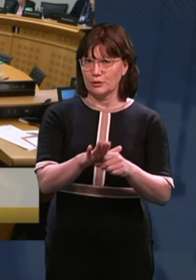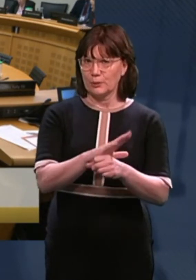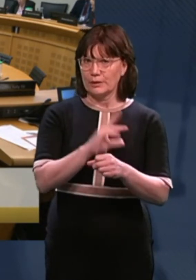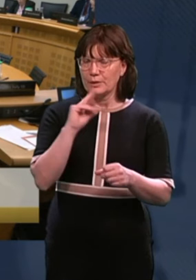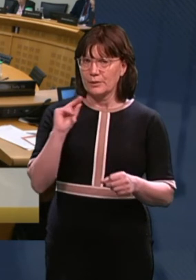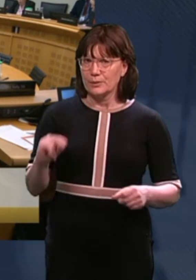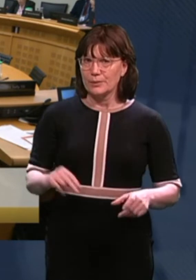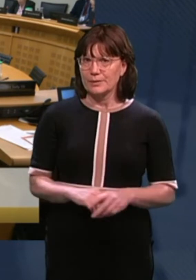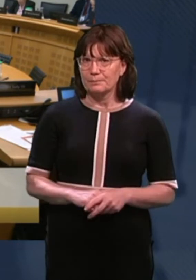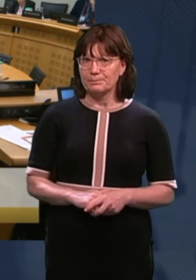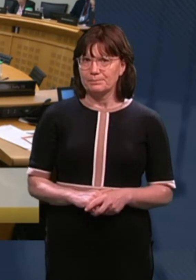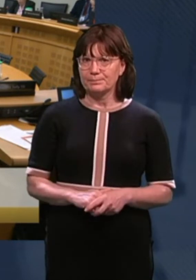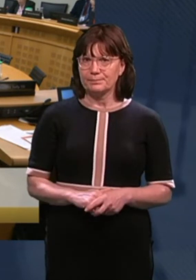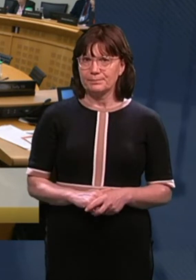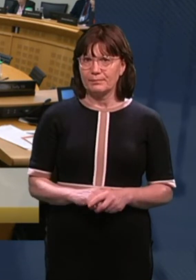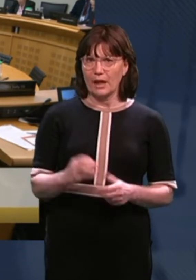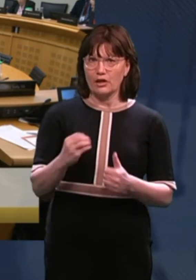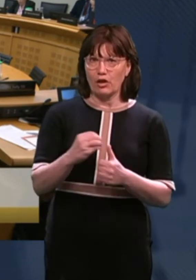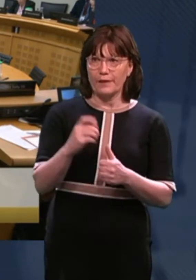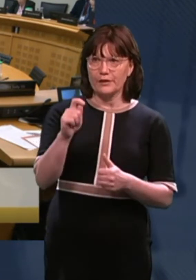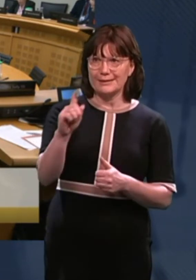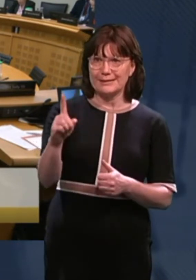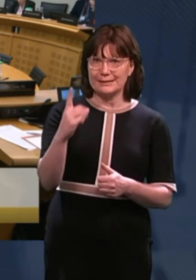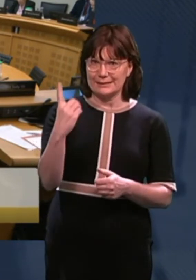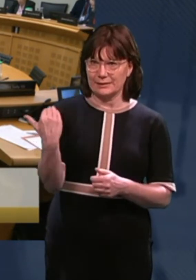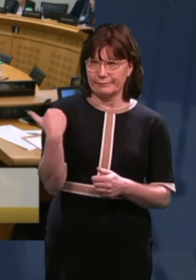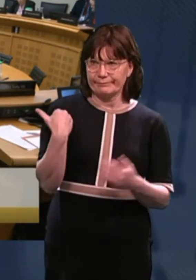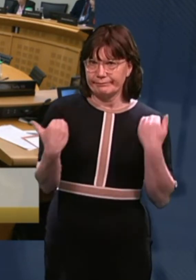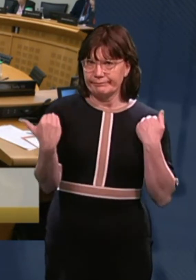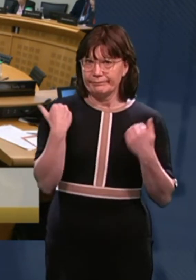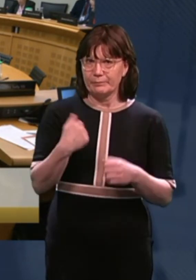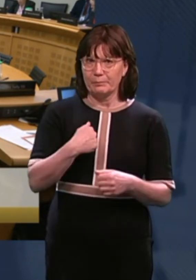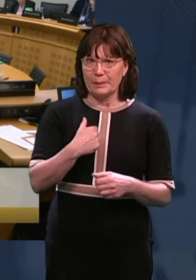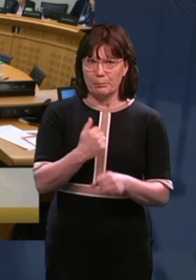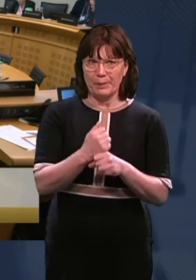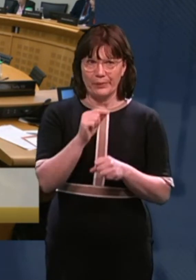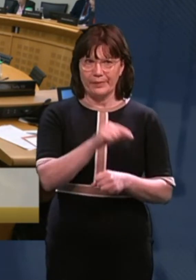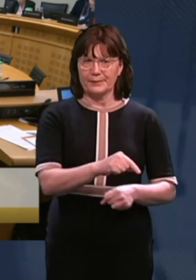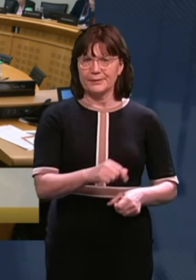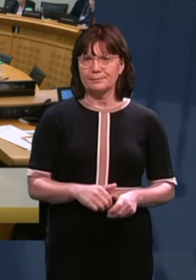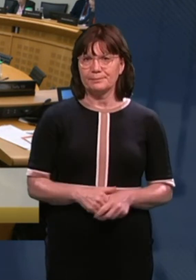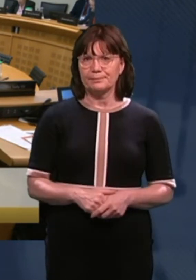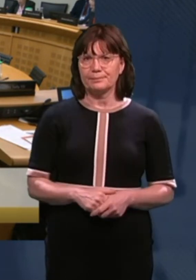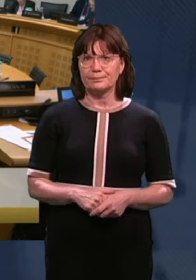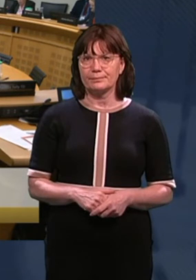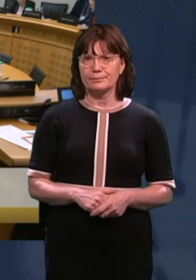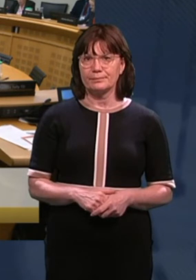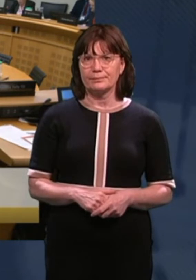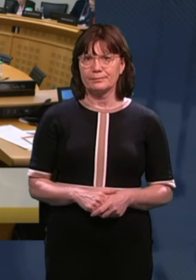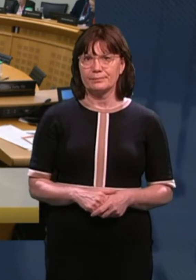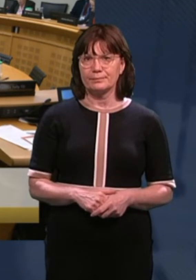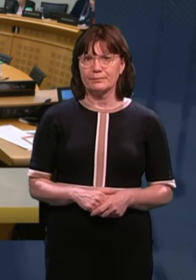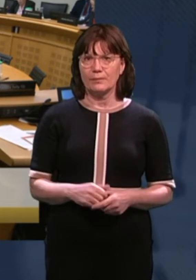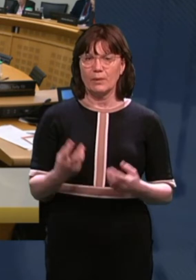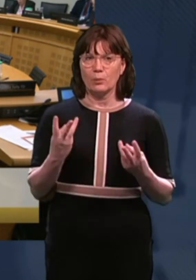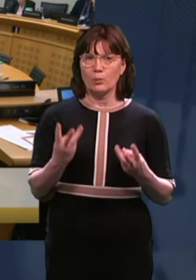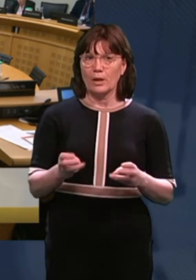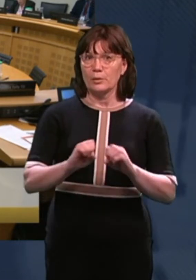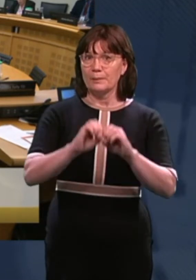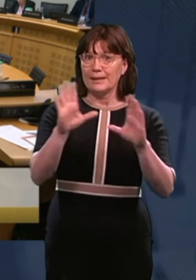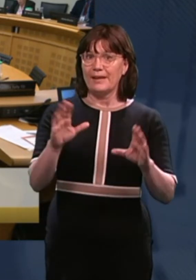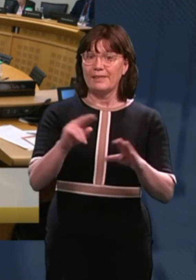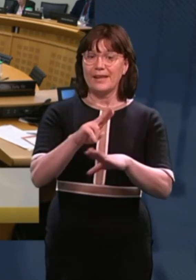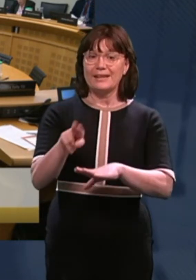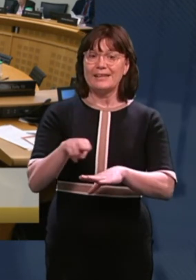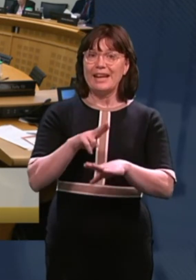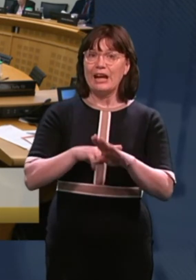obviously other deputies contacted me in relation to it as well. I just want to be clear that the national